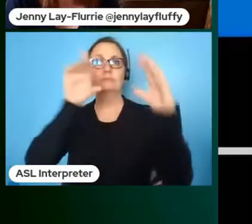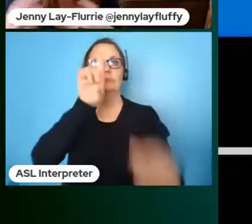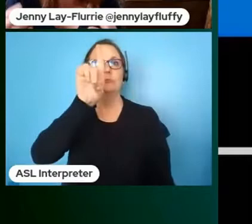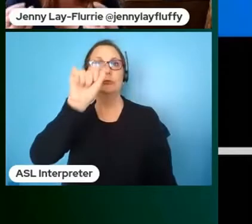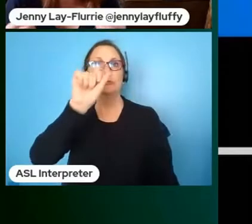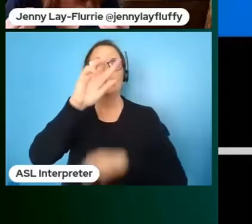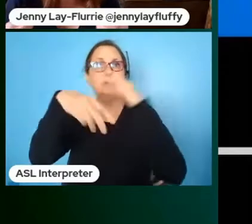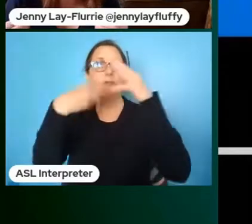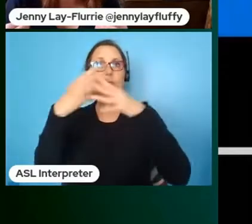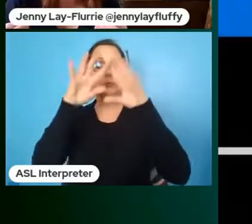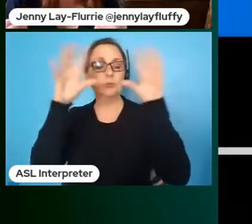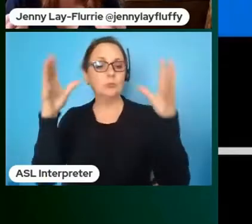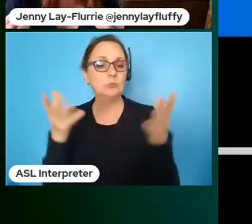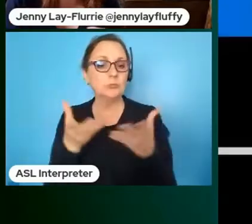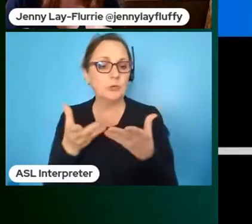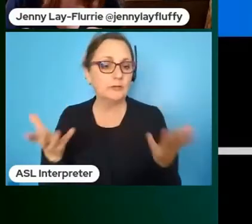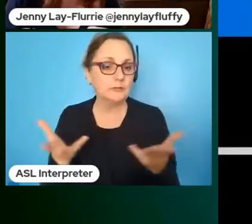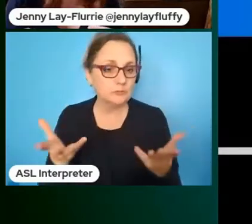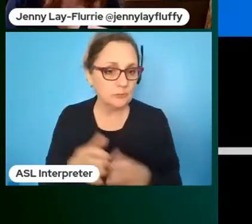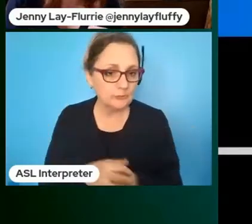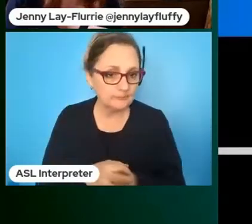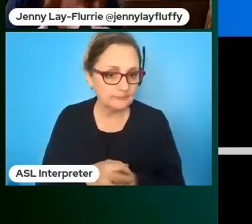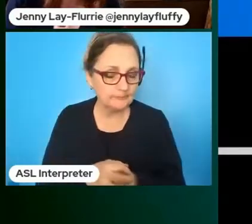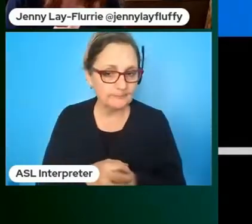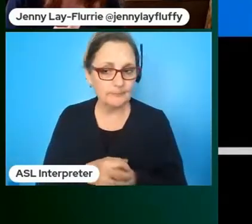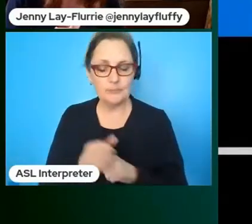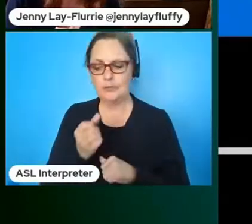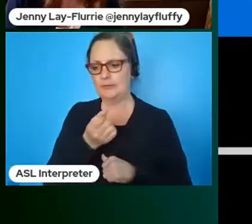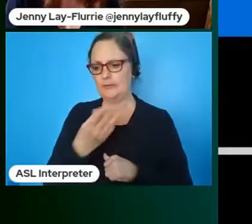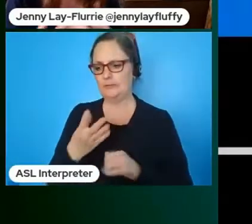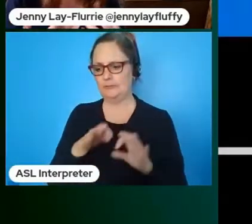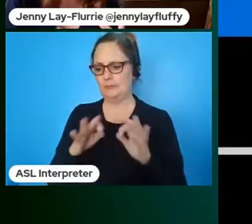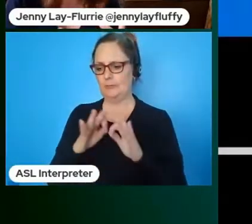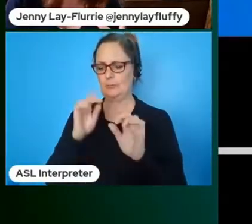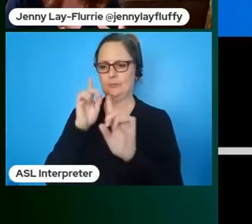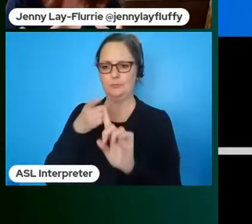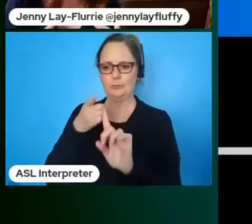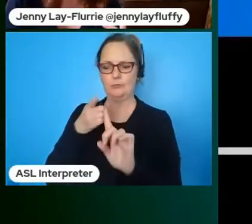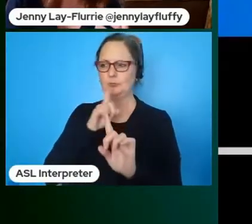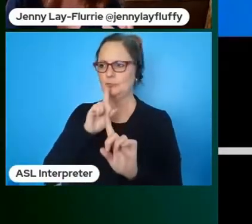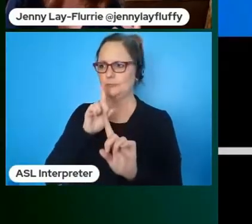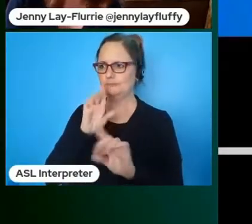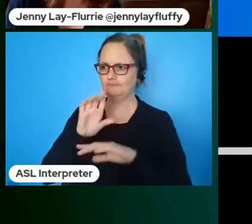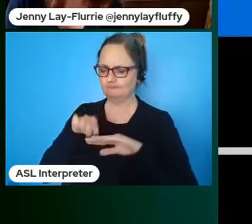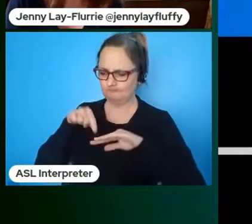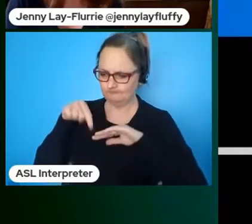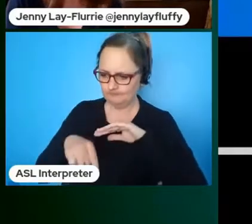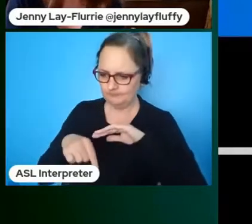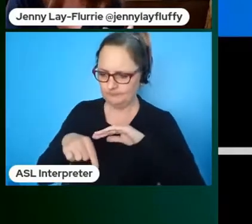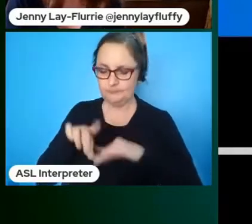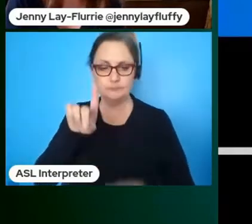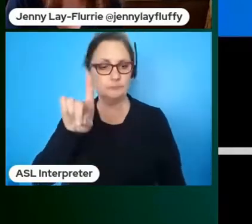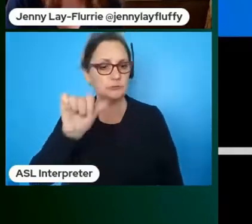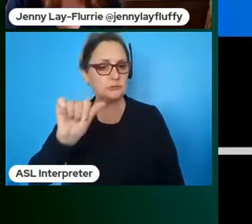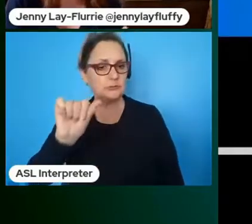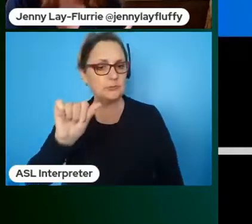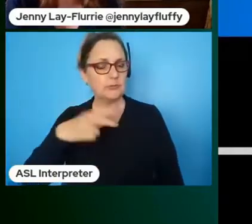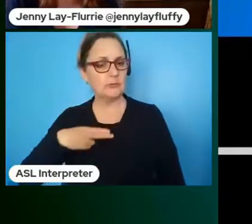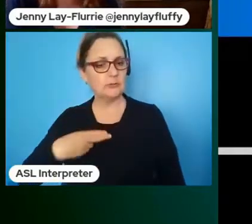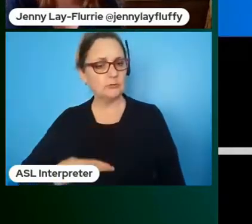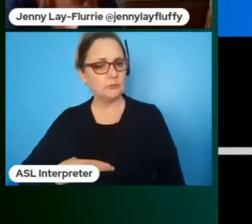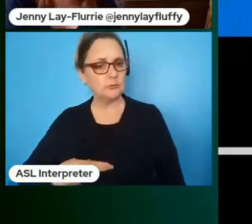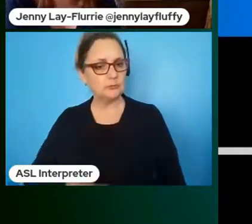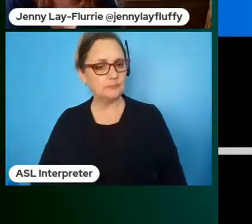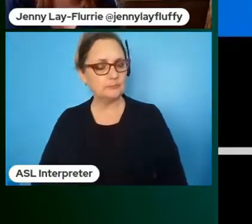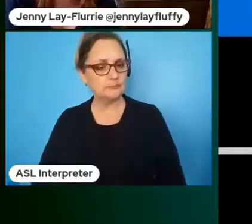and there's a few key points that I think are really important to wallow in disability is part of being human it's something that you can join